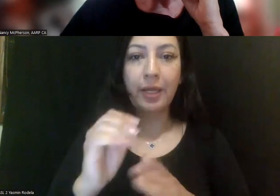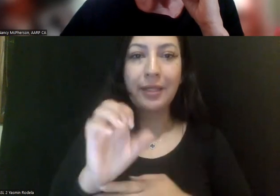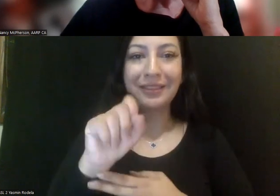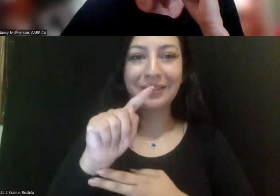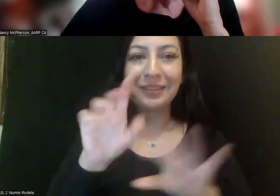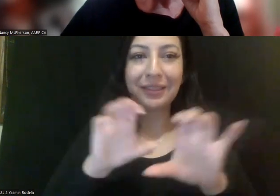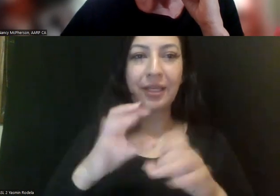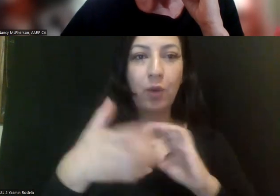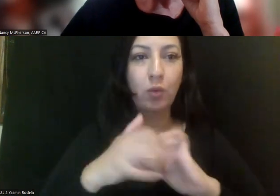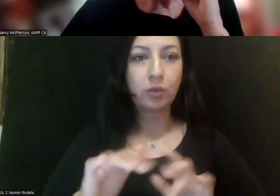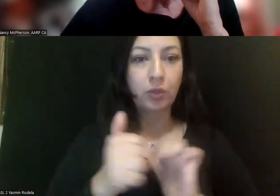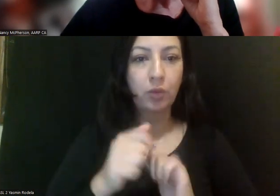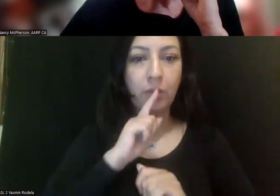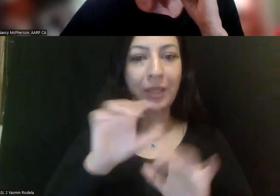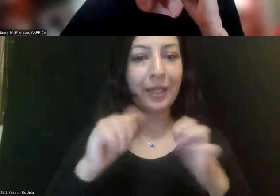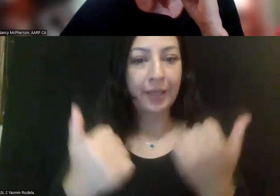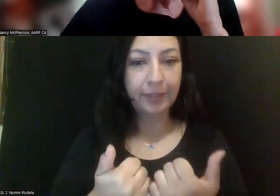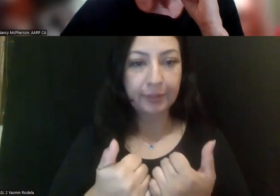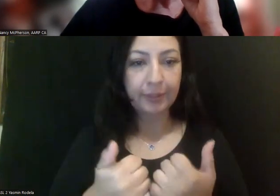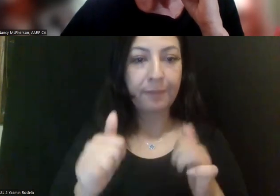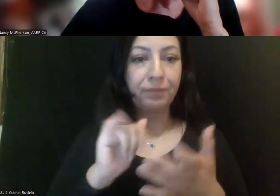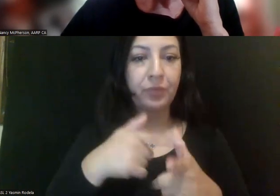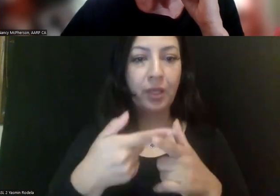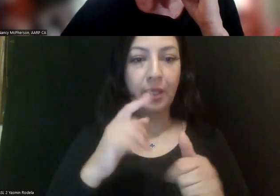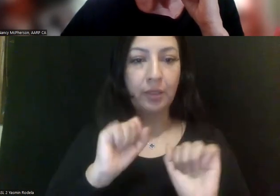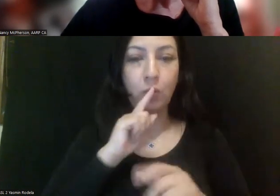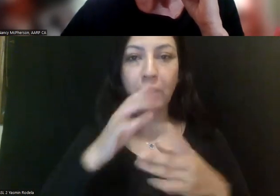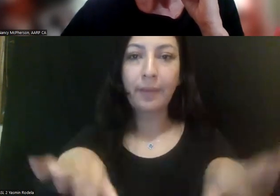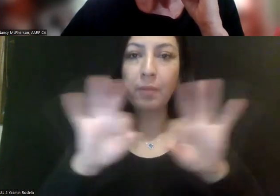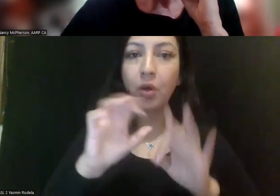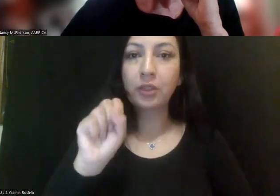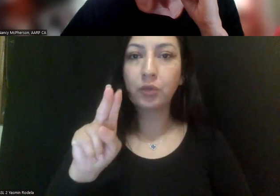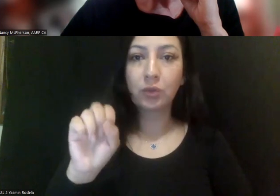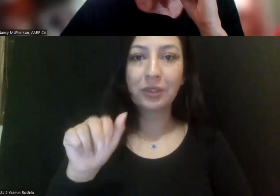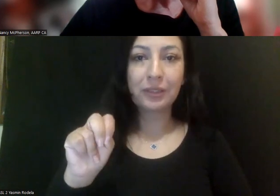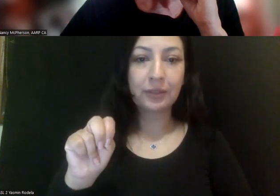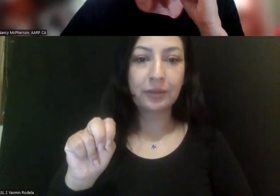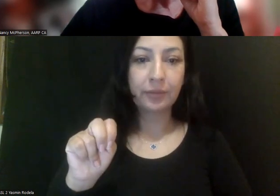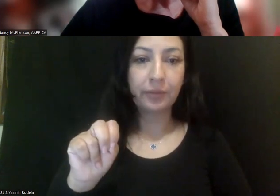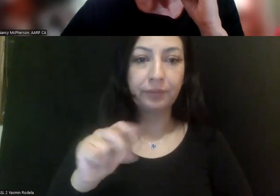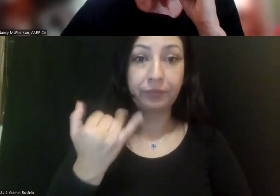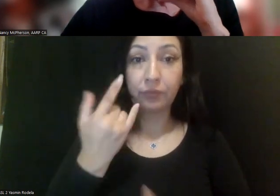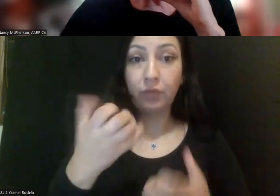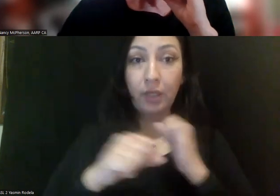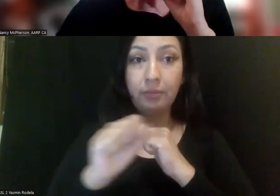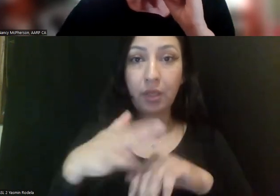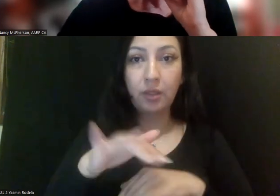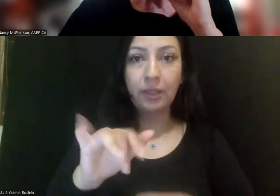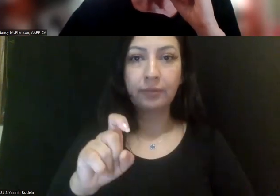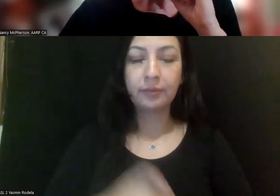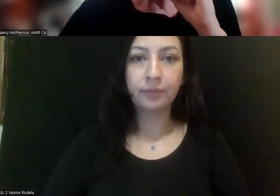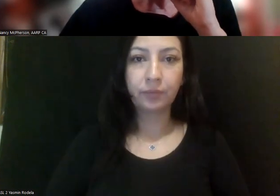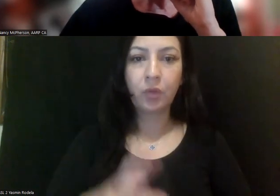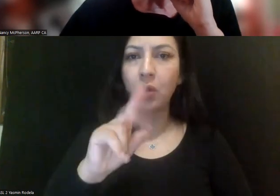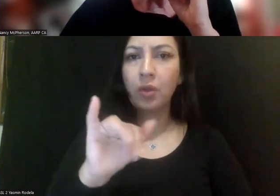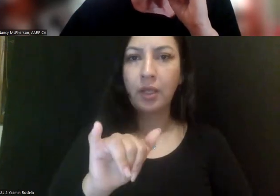Health and Human Services Agency, that's going to be really critical. And then Susan, I don't know if you want to expand on that. No,